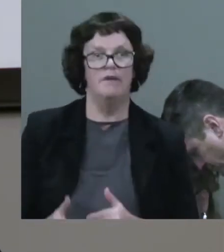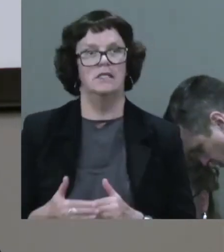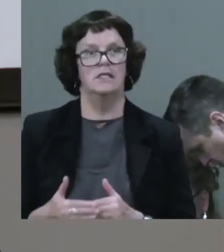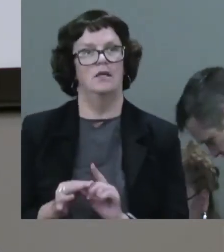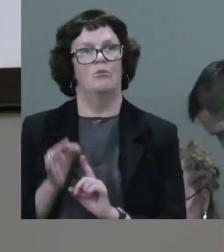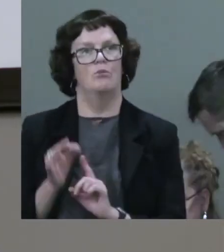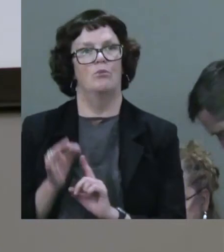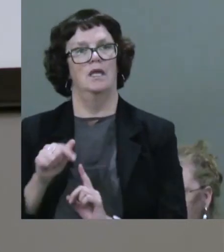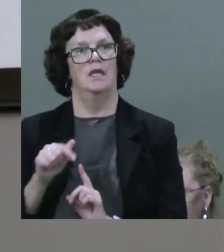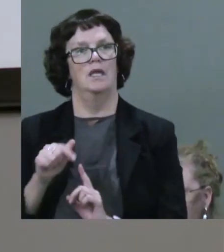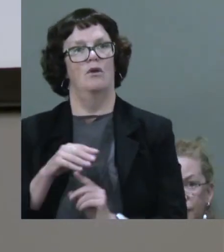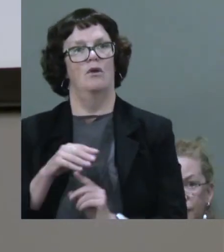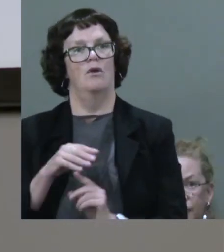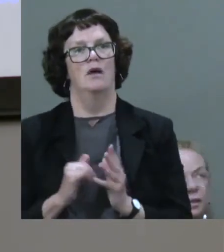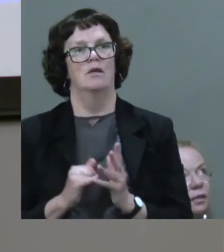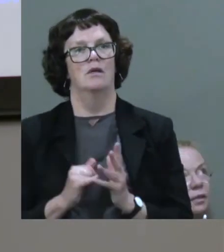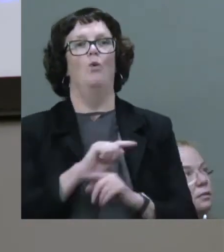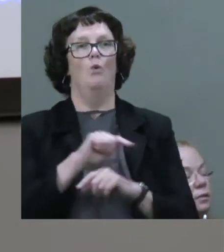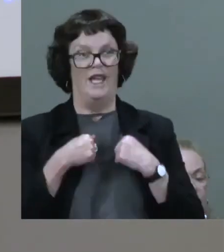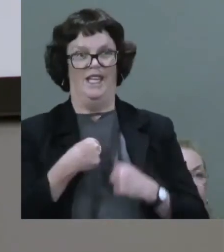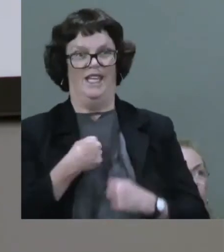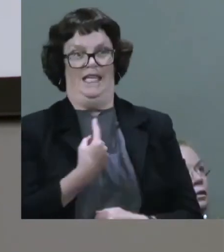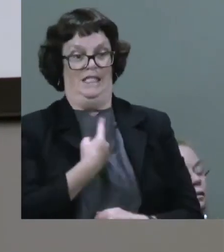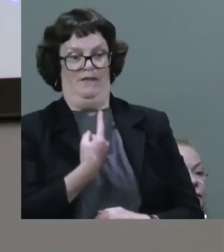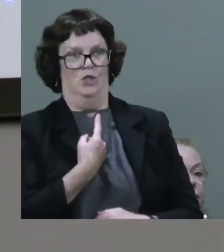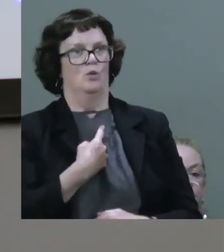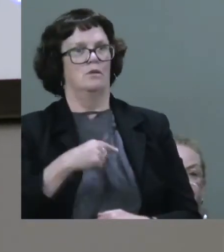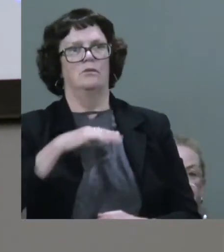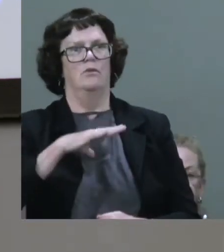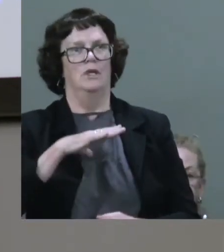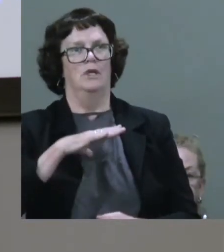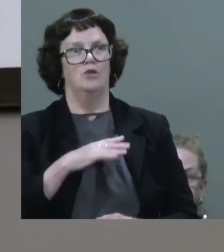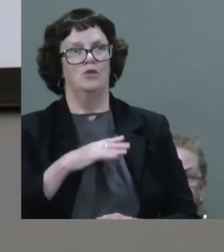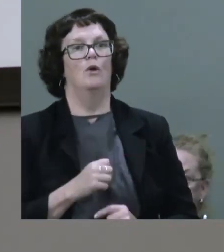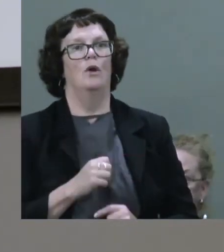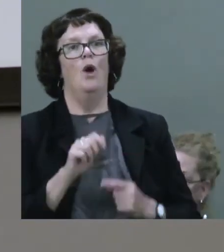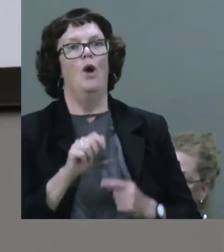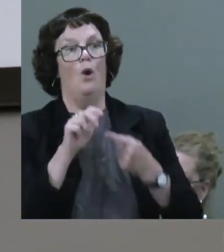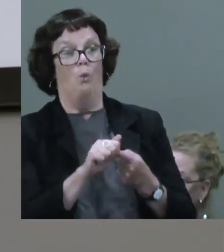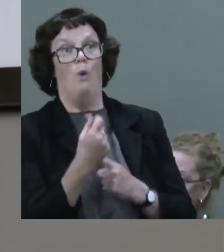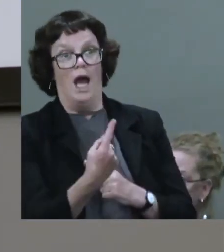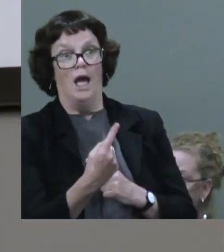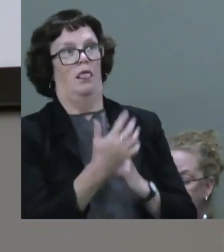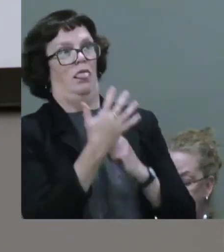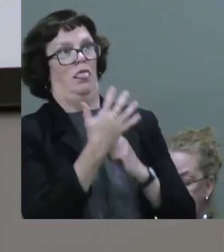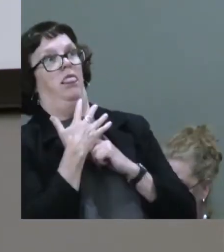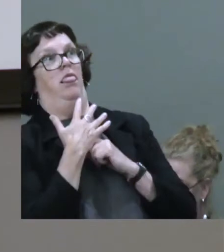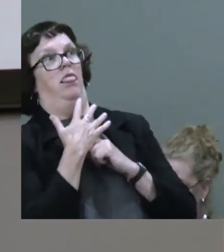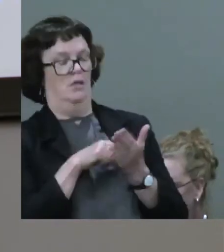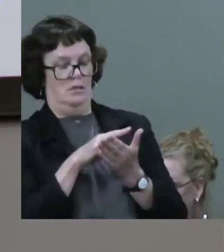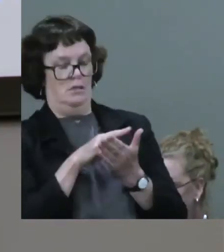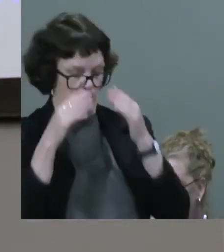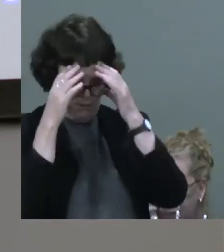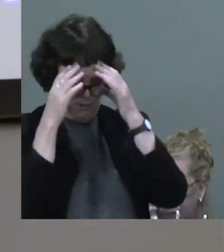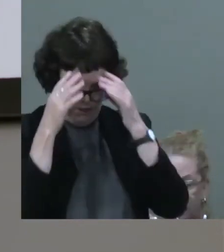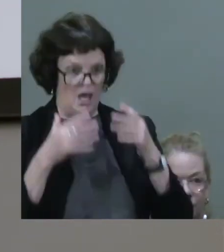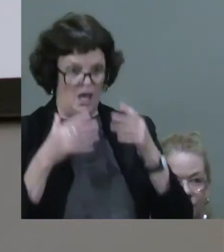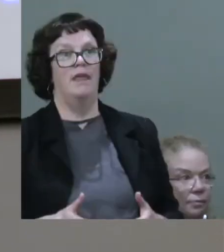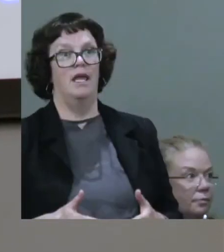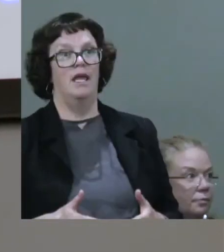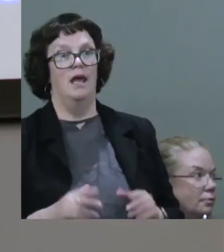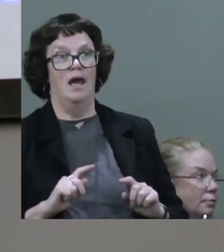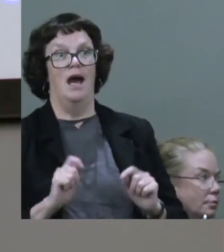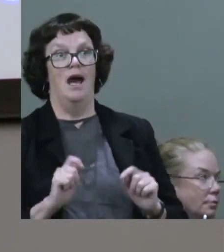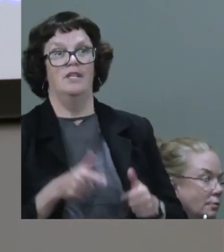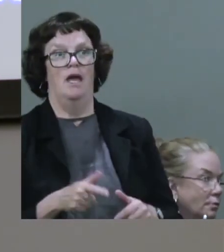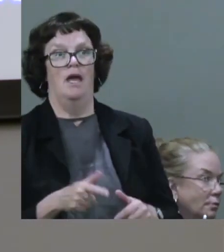so that we don't have to deal with the impact of the discrimination, process that, and then take on the burden of making